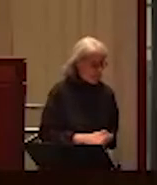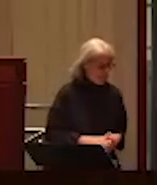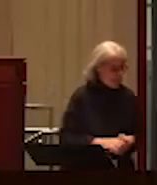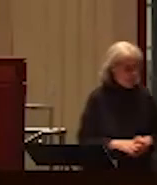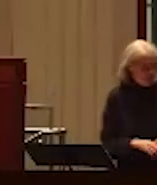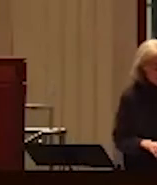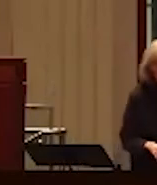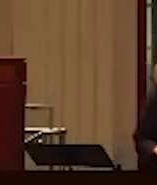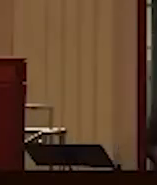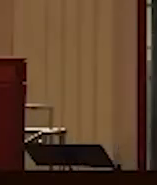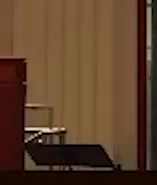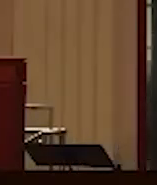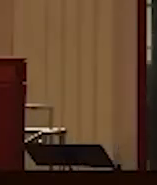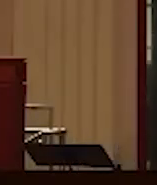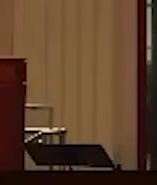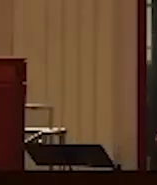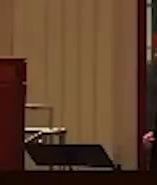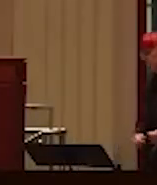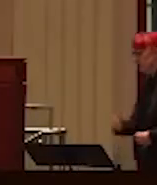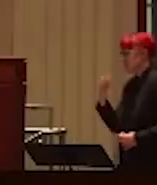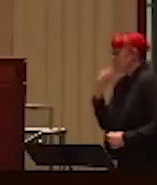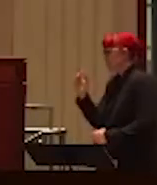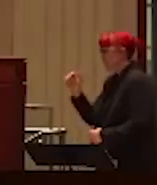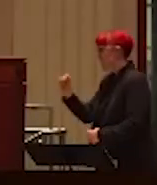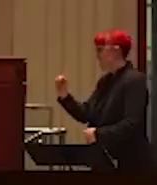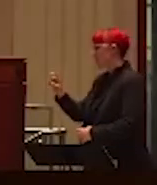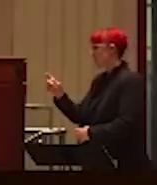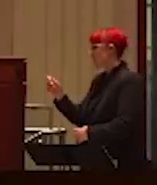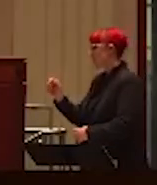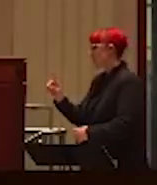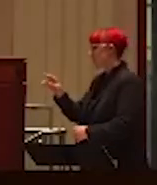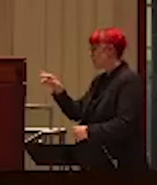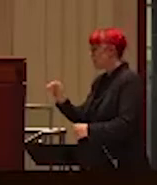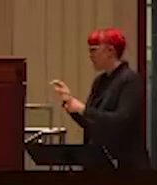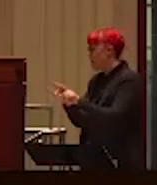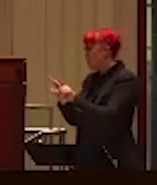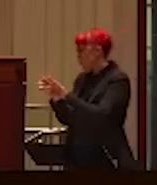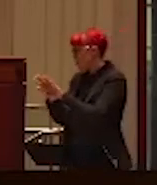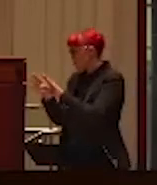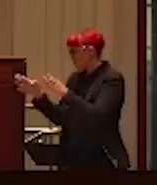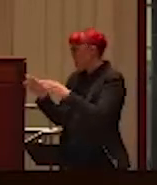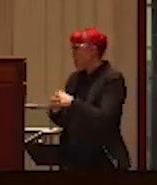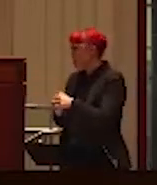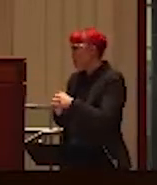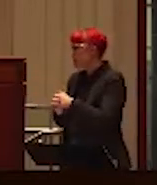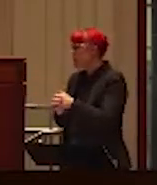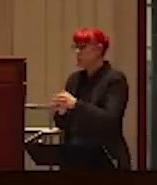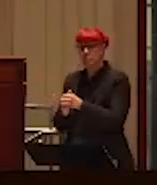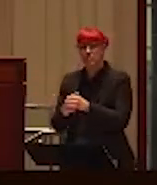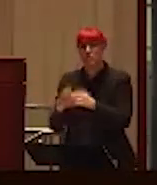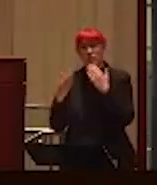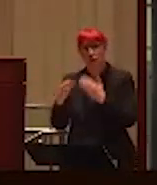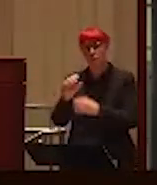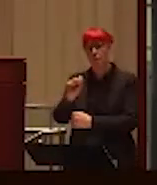Great. Thank you, Alexandra. And, also, just to start with, I wanted to thank the Sterling